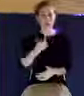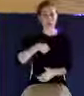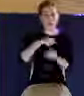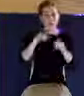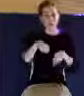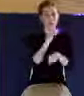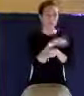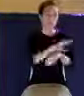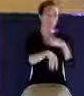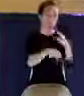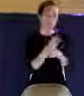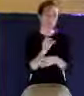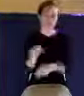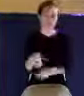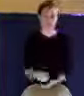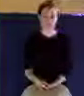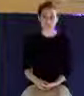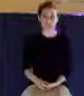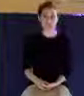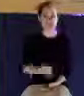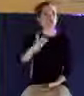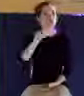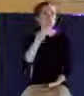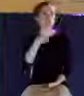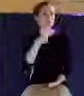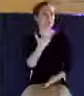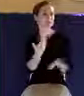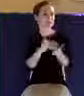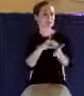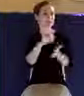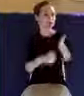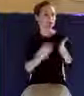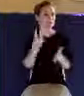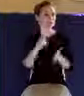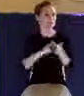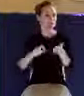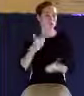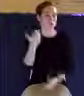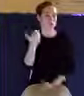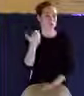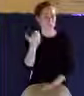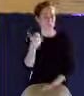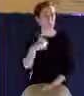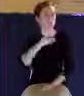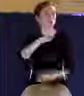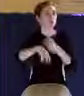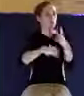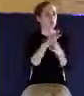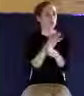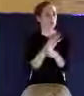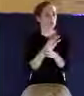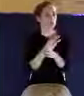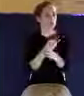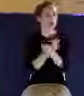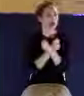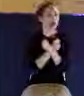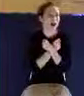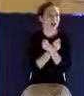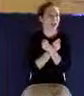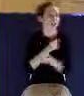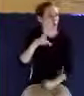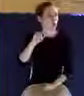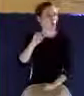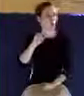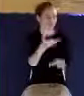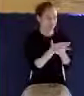fallenness of this world. And John again says in chapter 2, verse 15, Love not the world, neither the things that are in the world. If